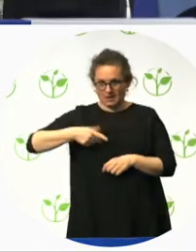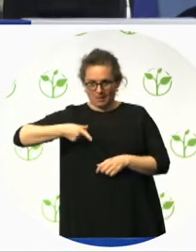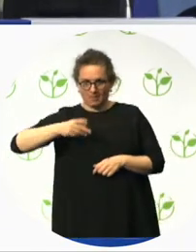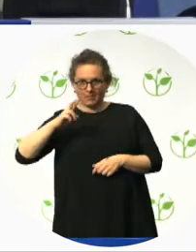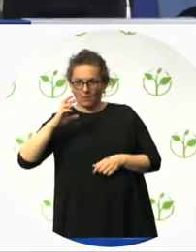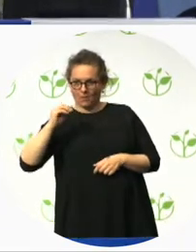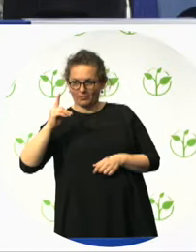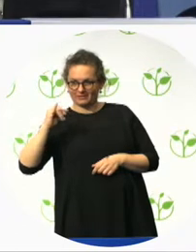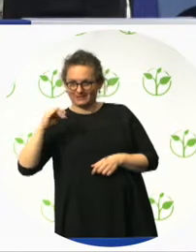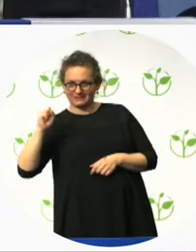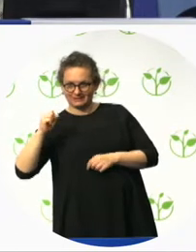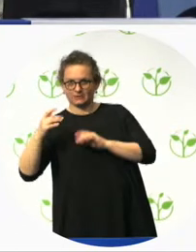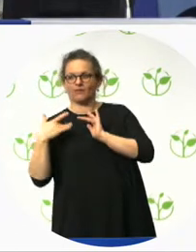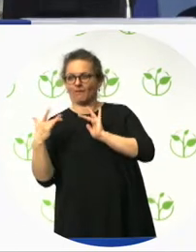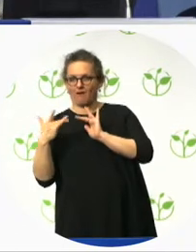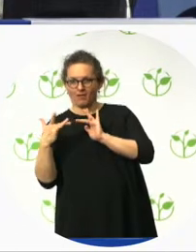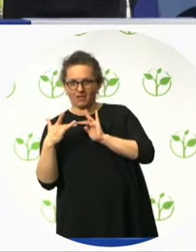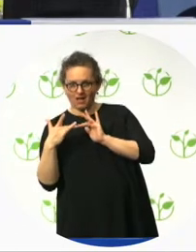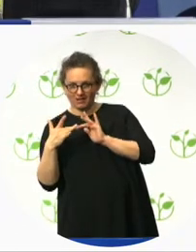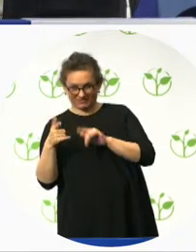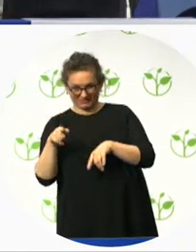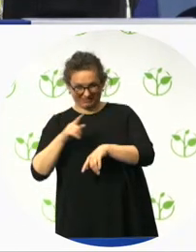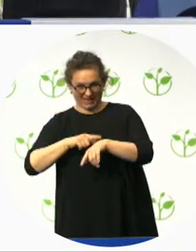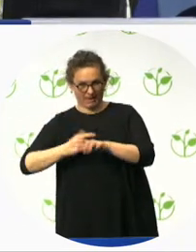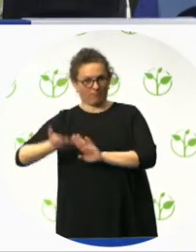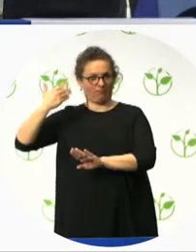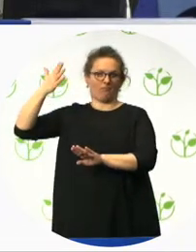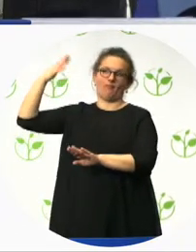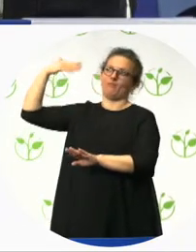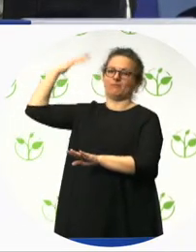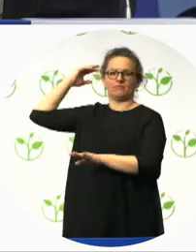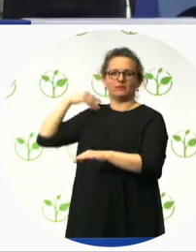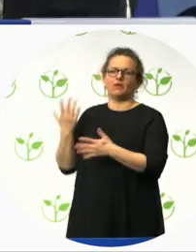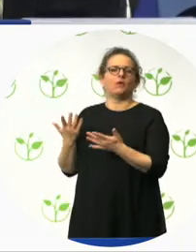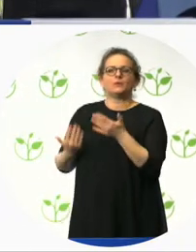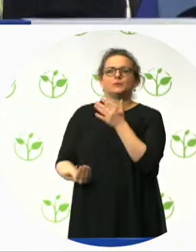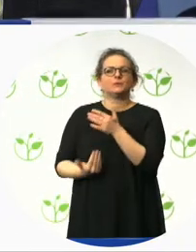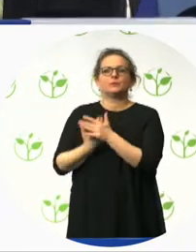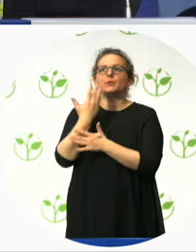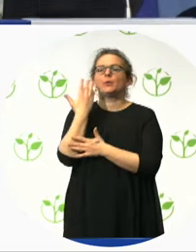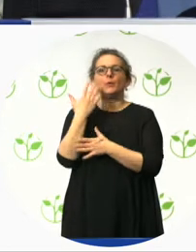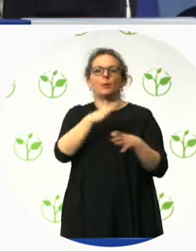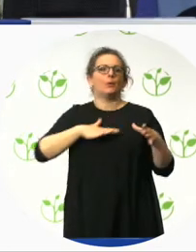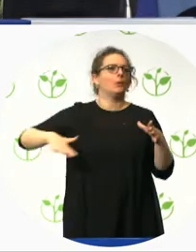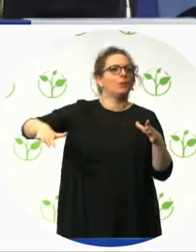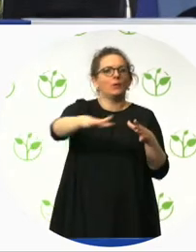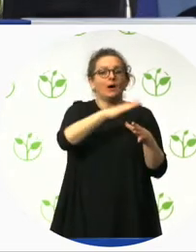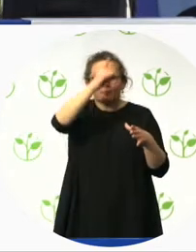Front shop was being going to be opened in Madrid. And we